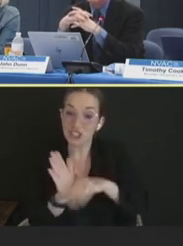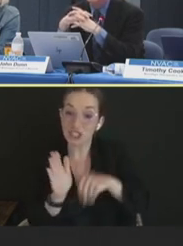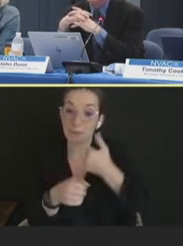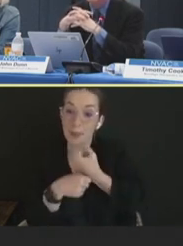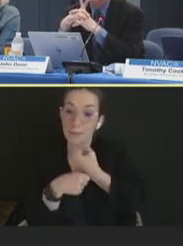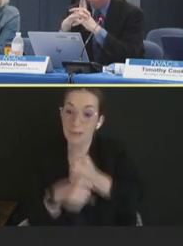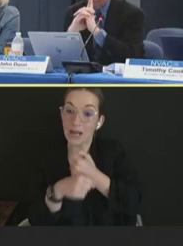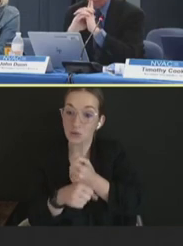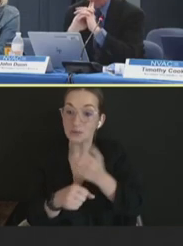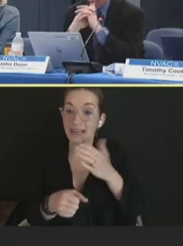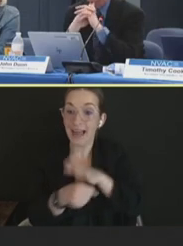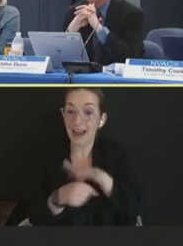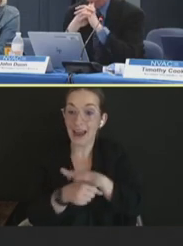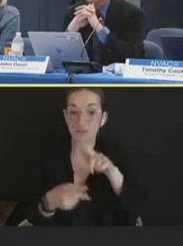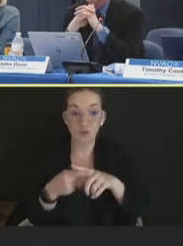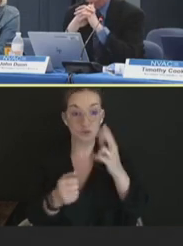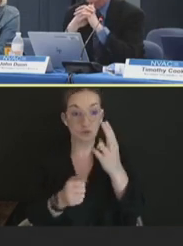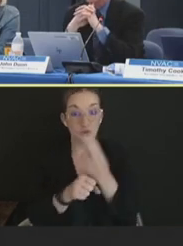realistic future?